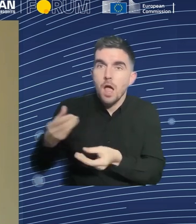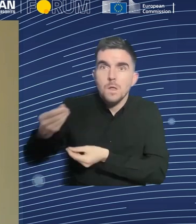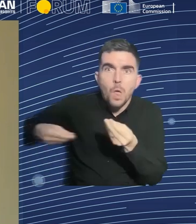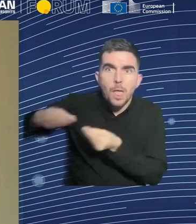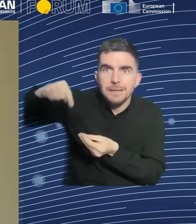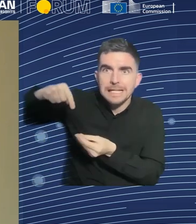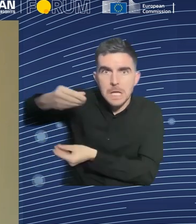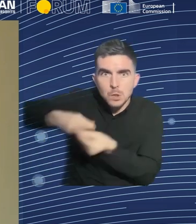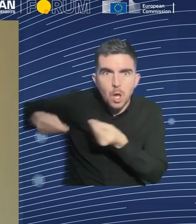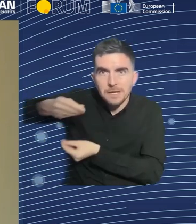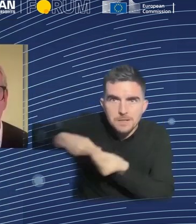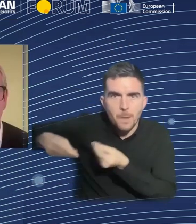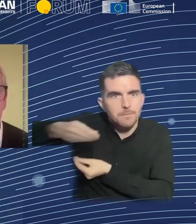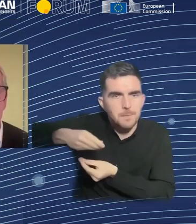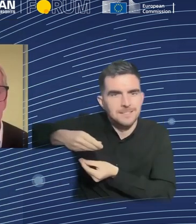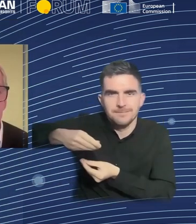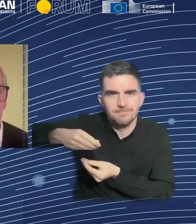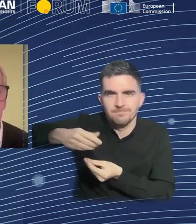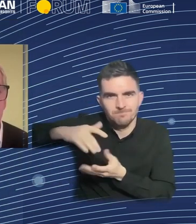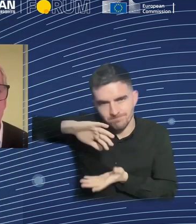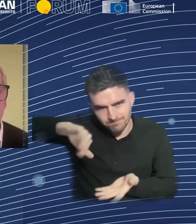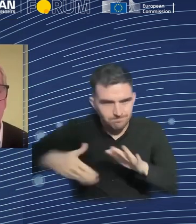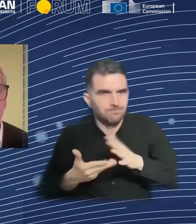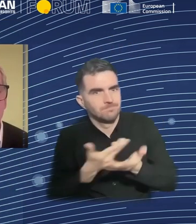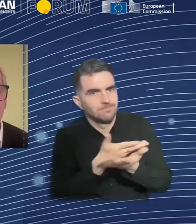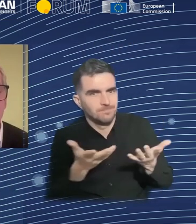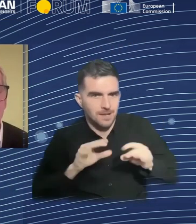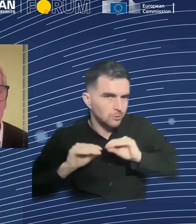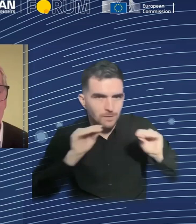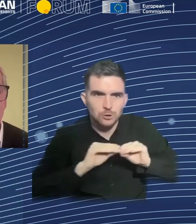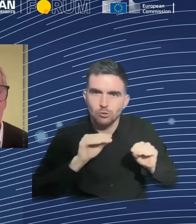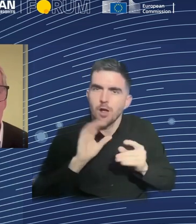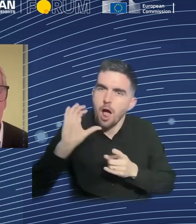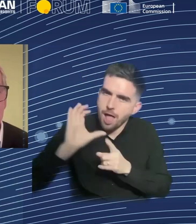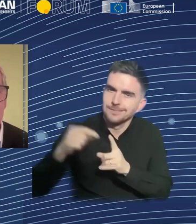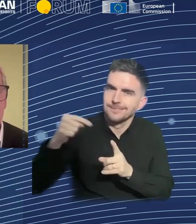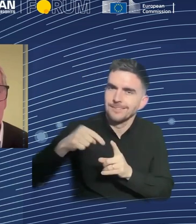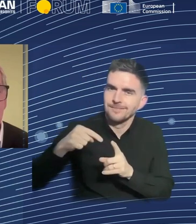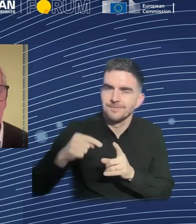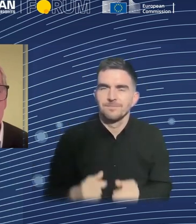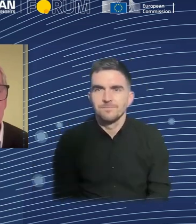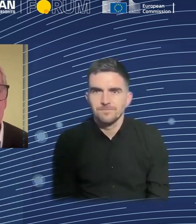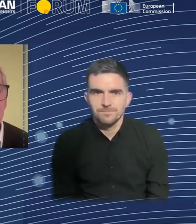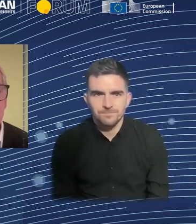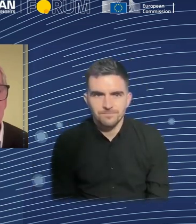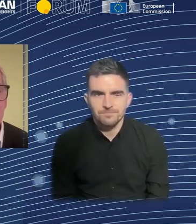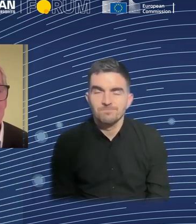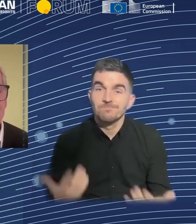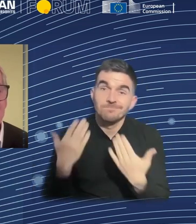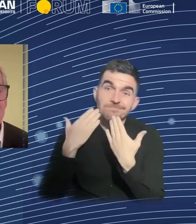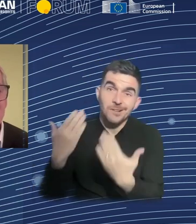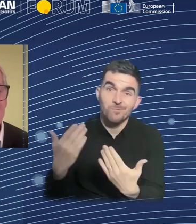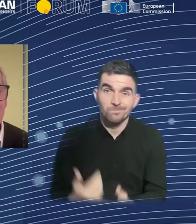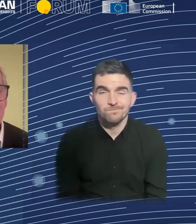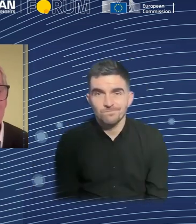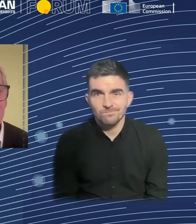one. So thank you so much. Yeah, please. I'm a professor at the university before entering the government, and